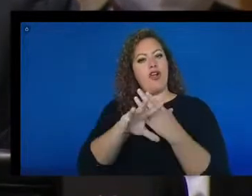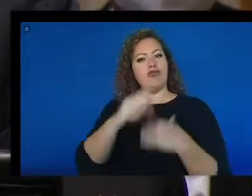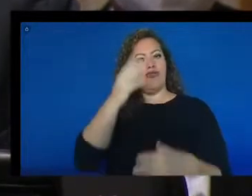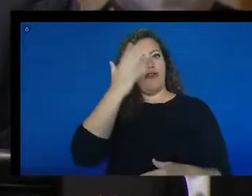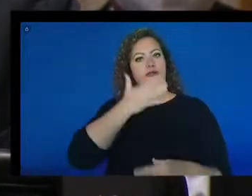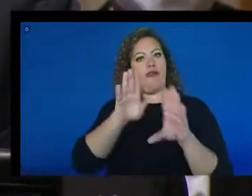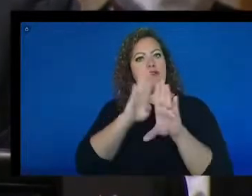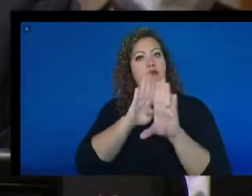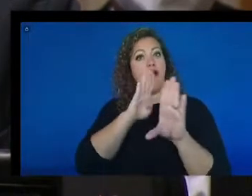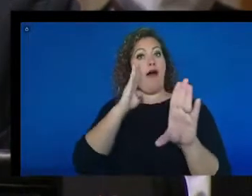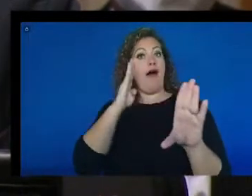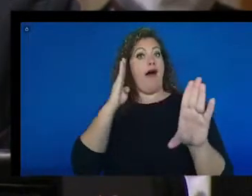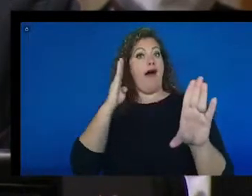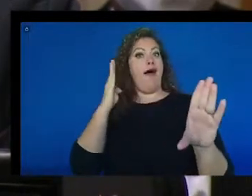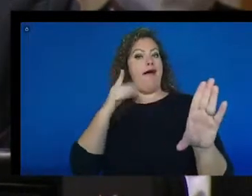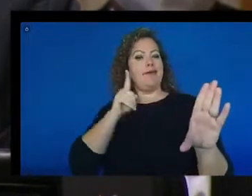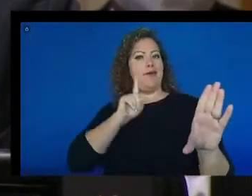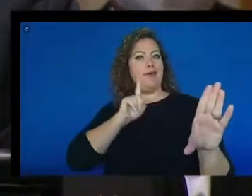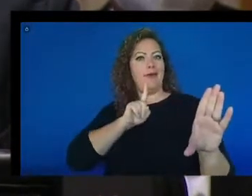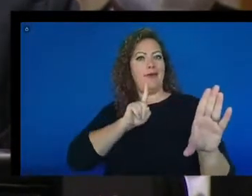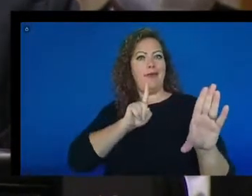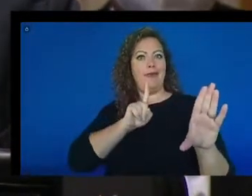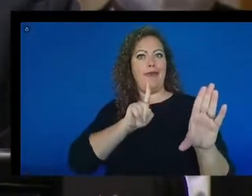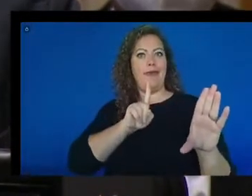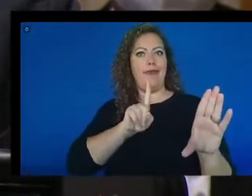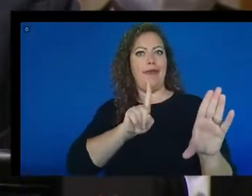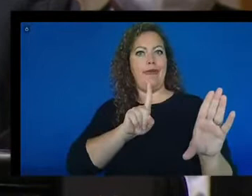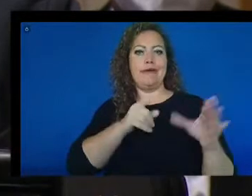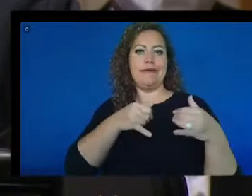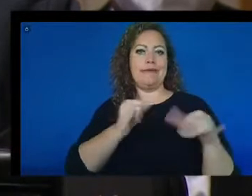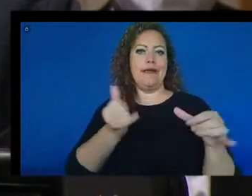and there are other doors that are still closed.